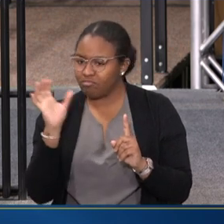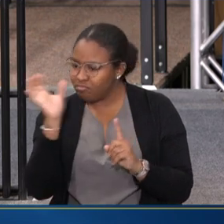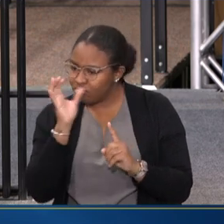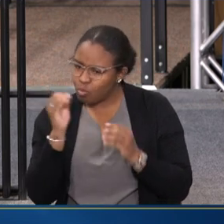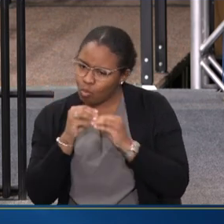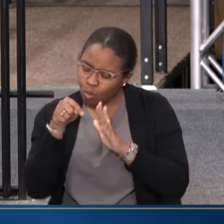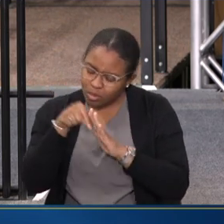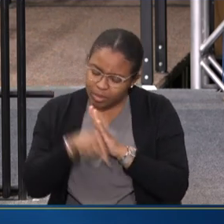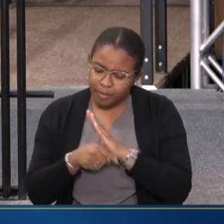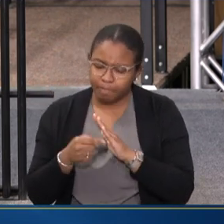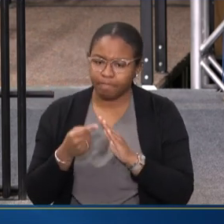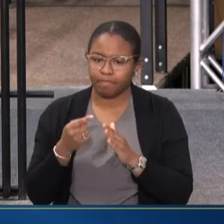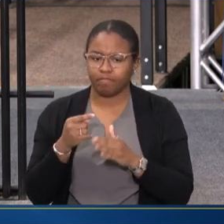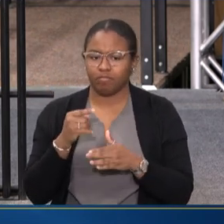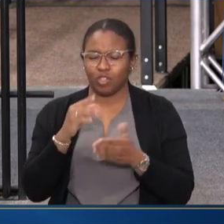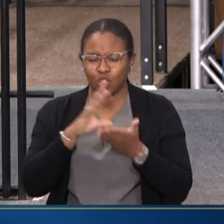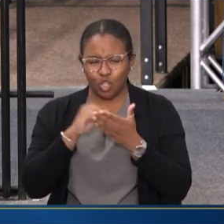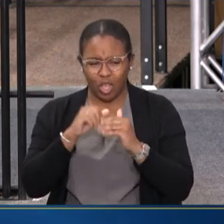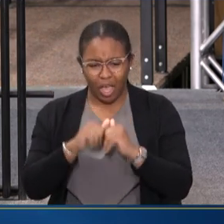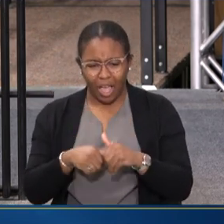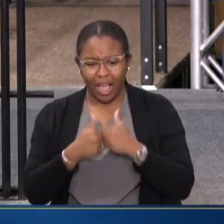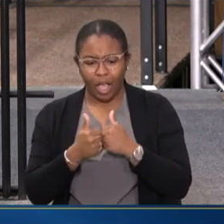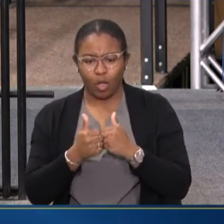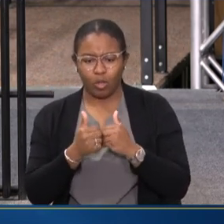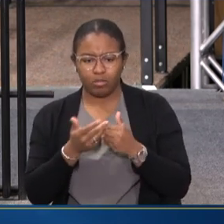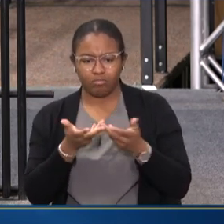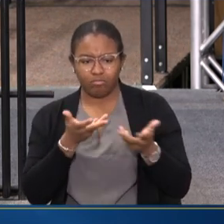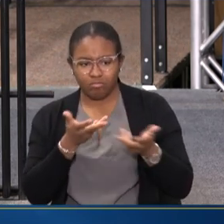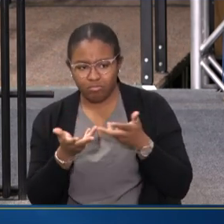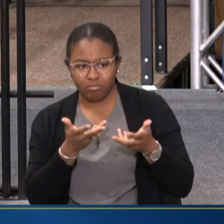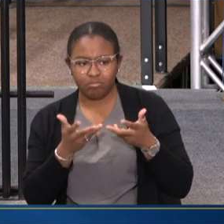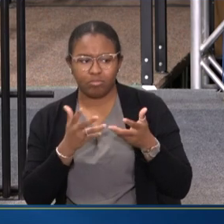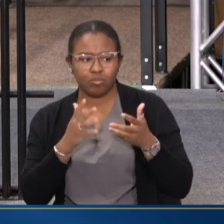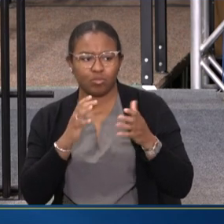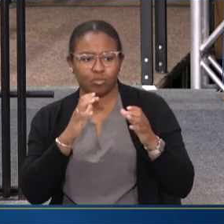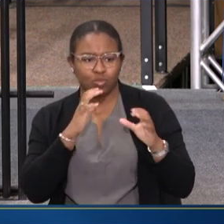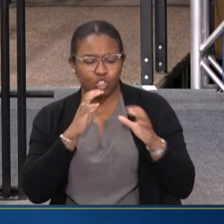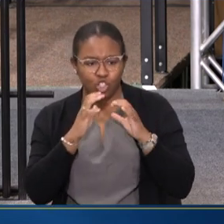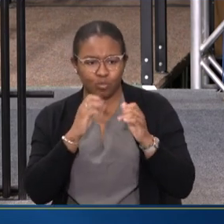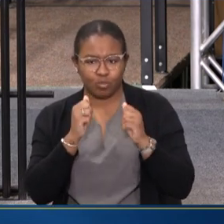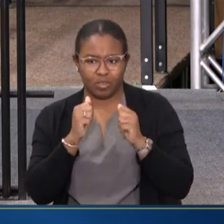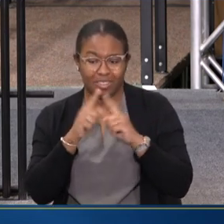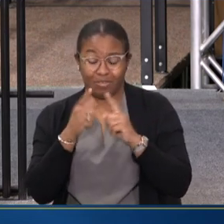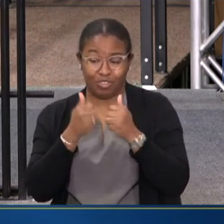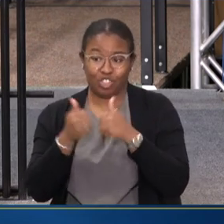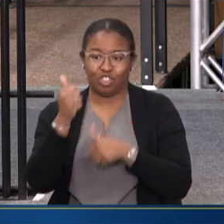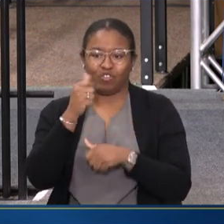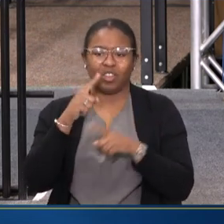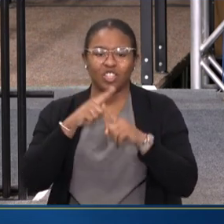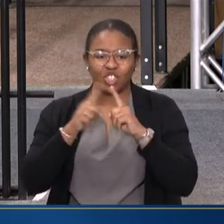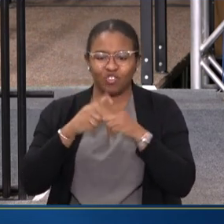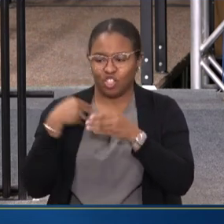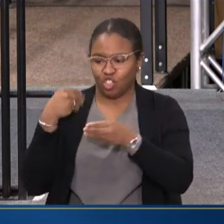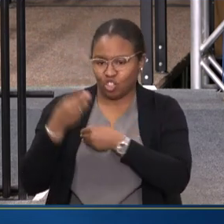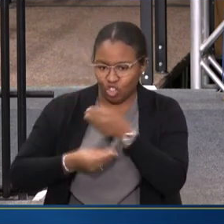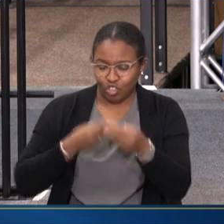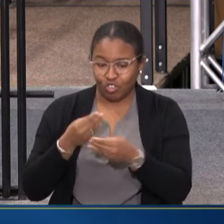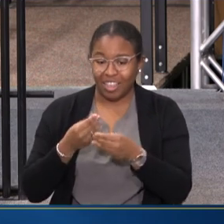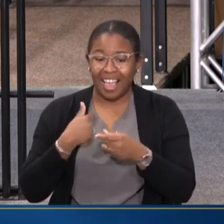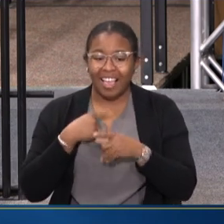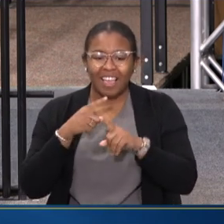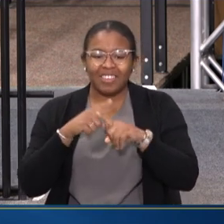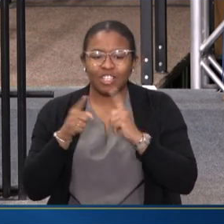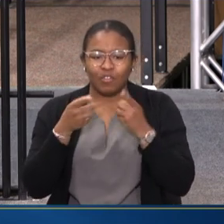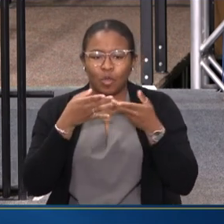AND LEARNING HOW TO COMMUNICATE, AS YOU SAID, ASSISTANT SECRETARY, THROUGH THE DIFFERENT GENERATIONS. WE HAVE DIFFERENT